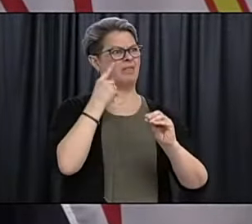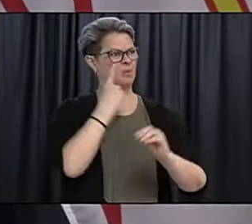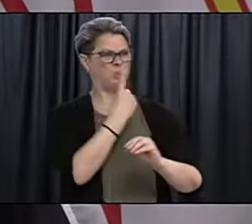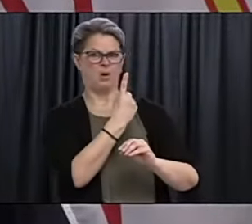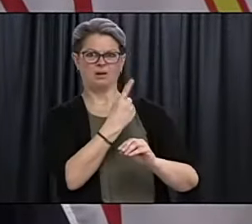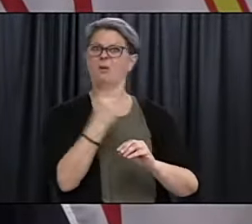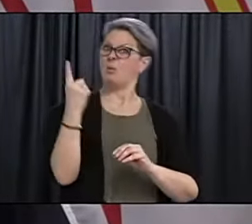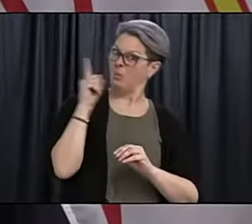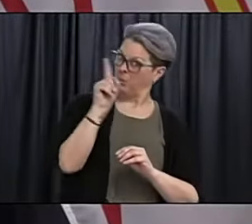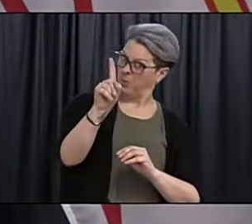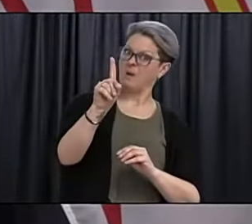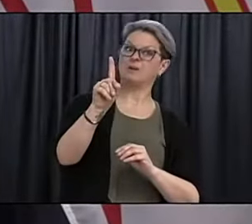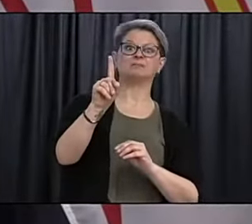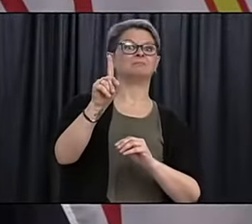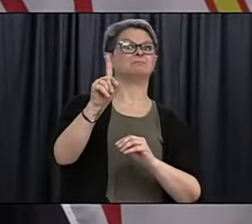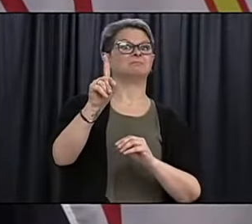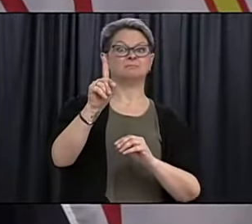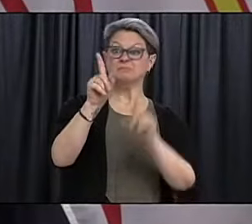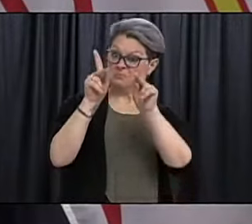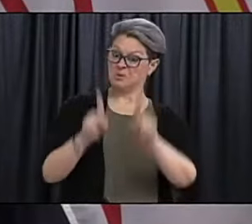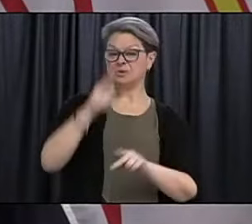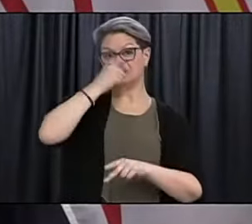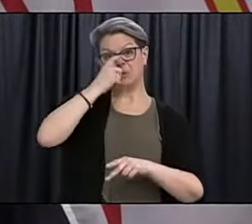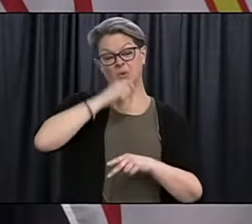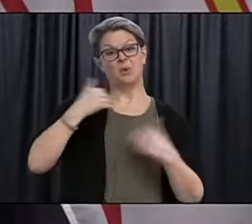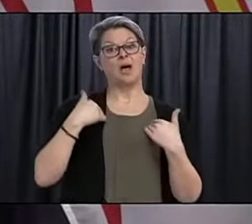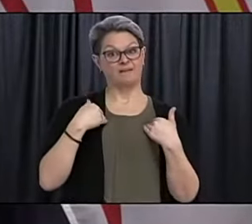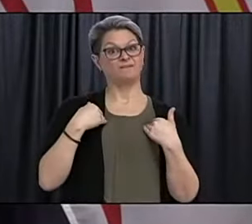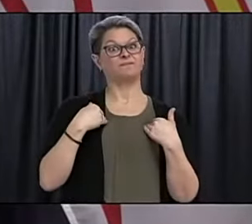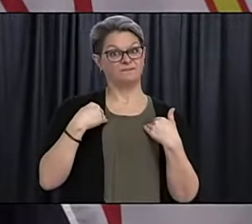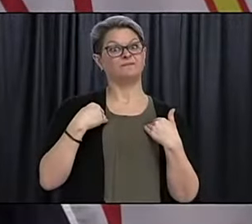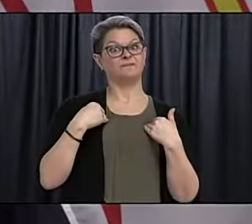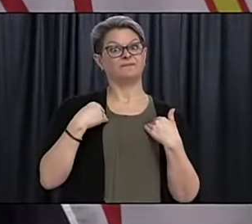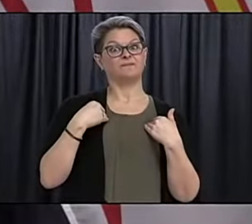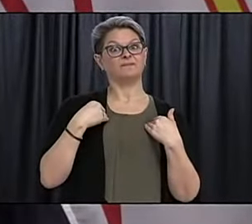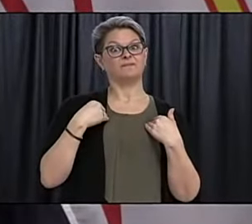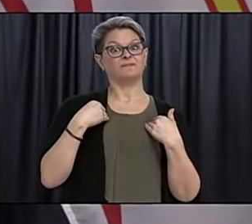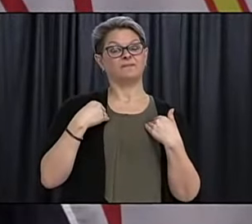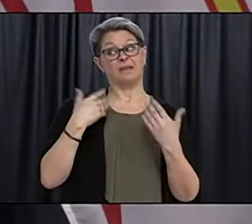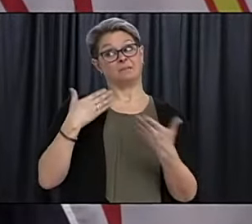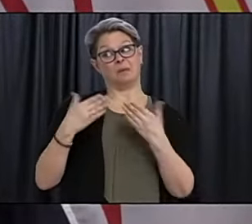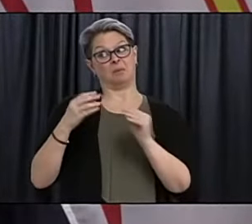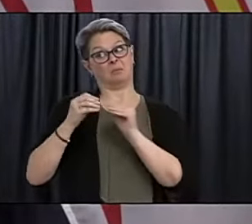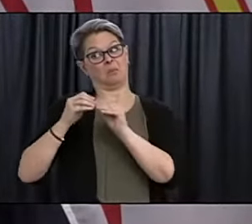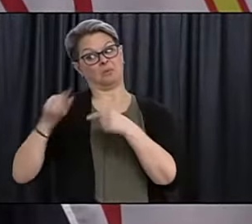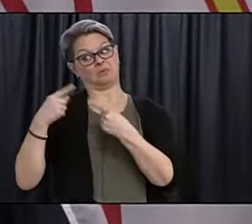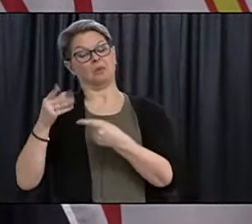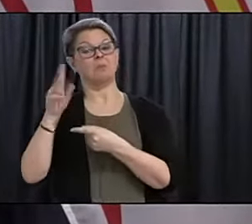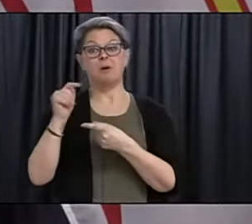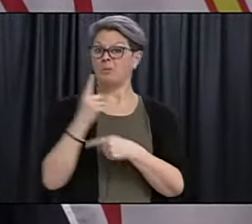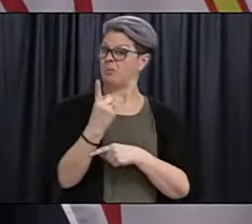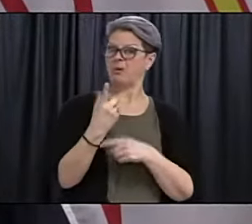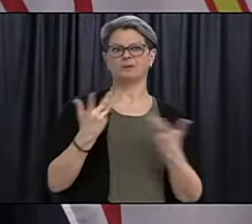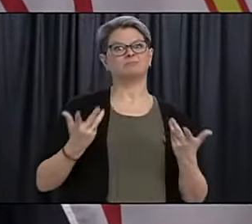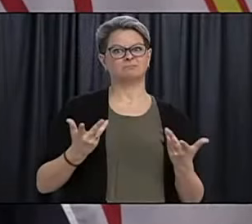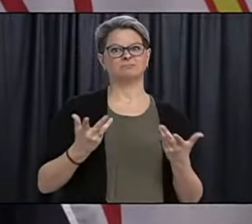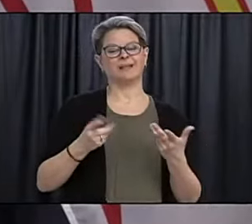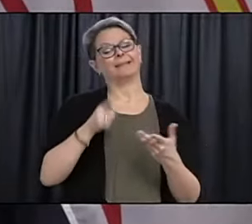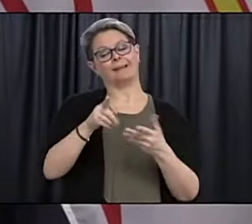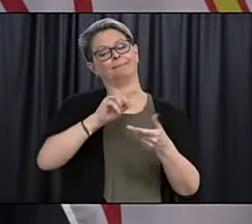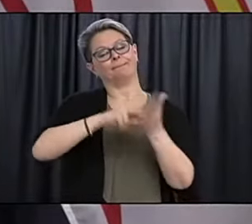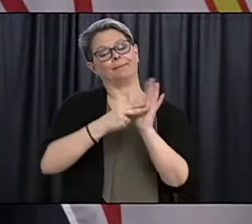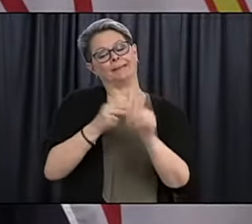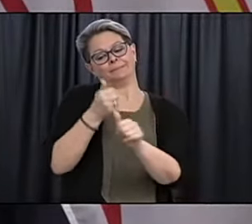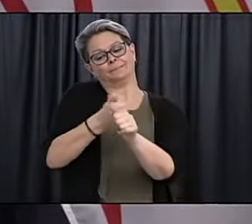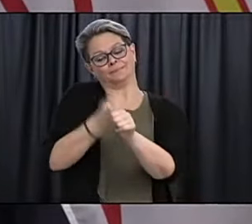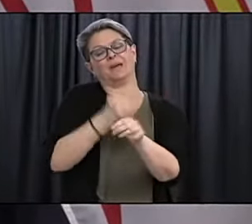Yeah. I think we've only have one case this, this year, uh, unless we've had more since then, but, um, and that would be just one case that was tested.